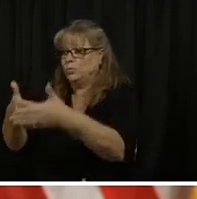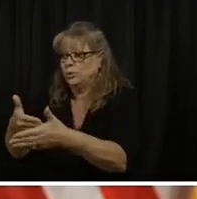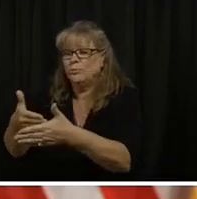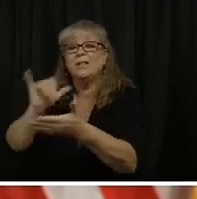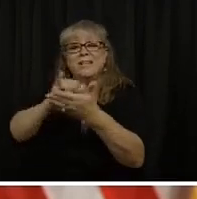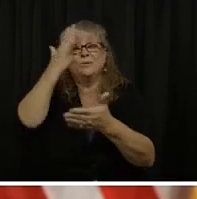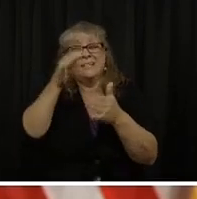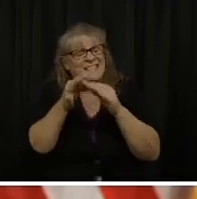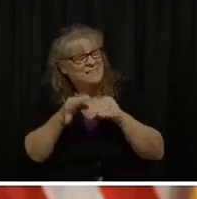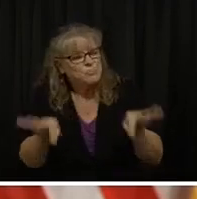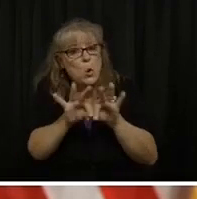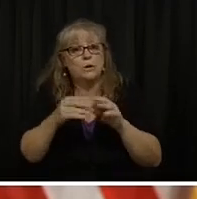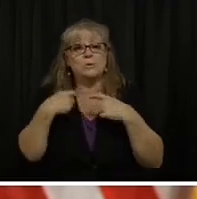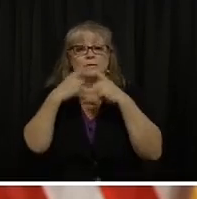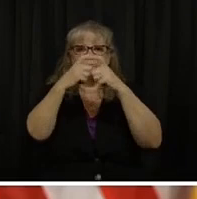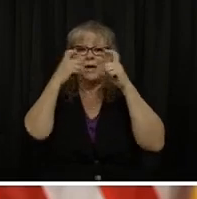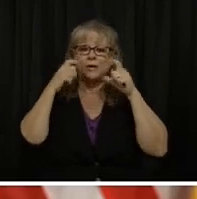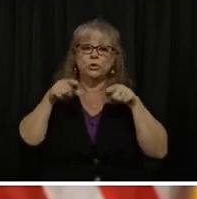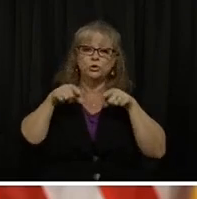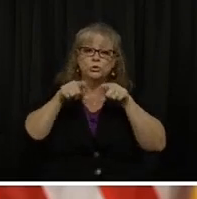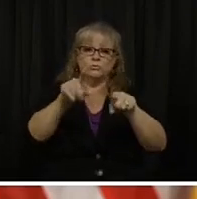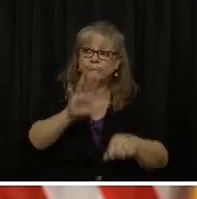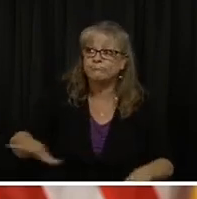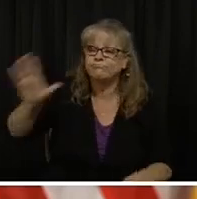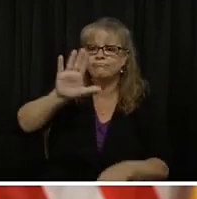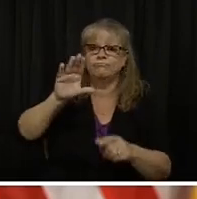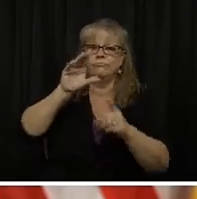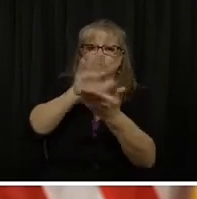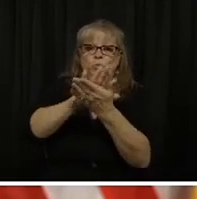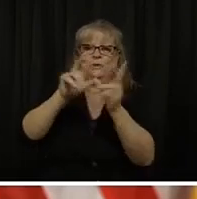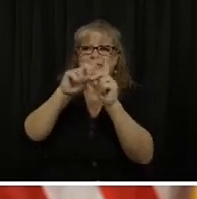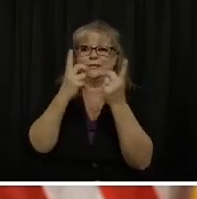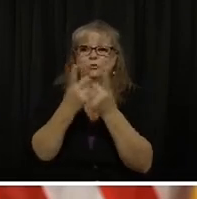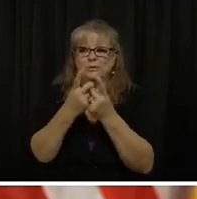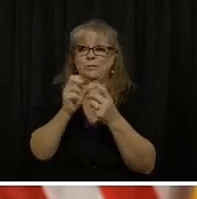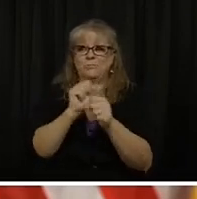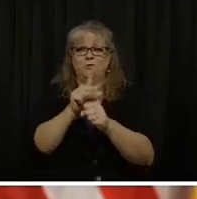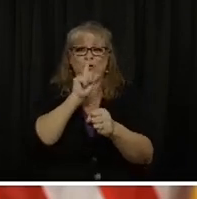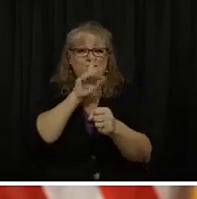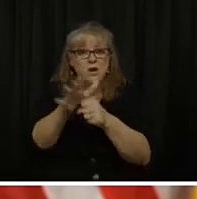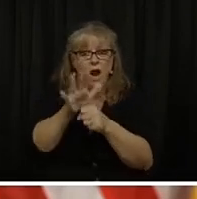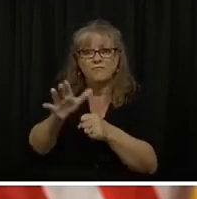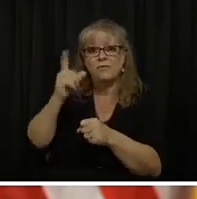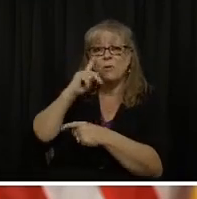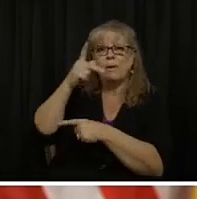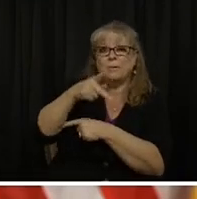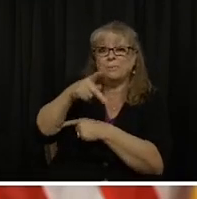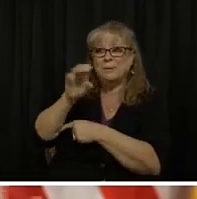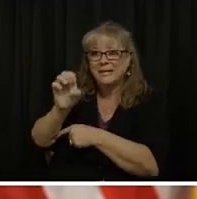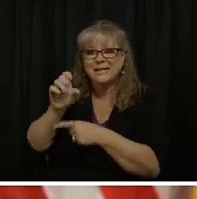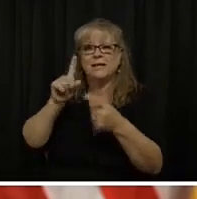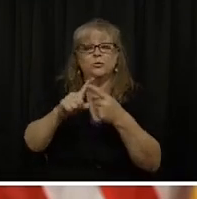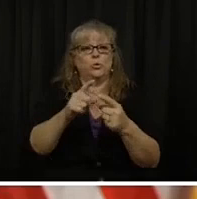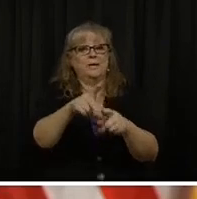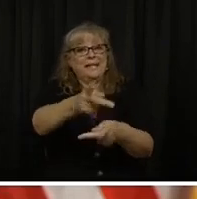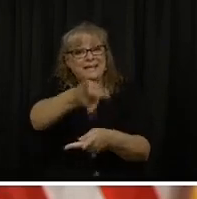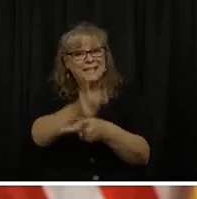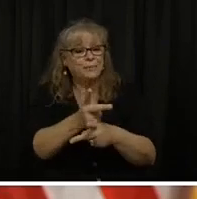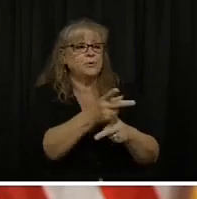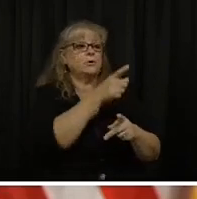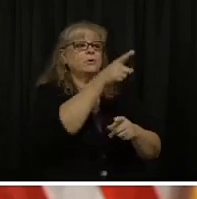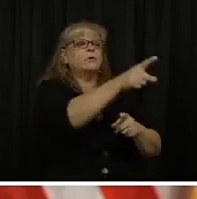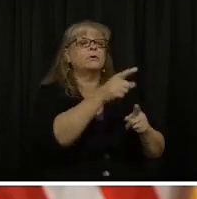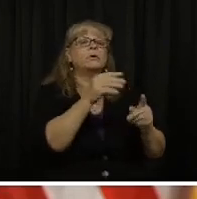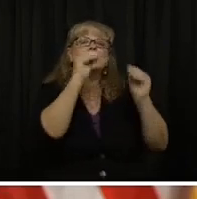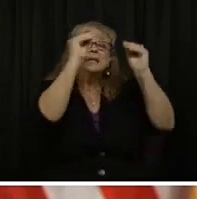helping school districts have the personal protection equipment that they need to keep staff and students safe in whatever environment